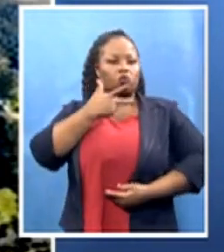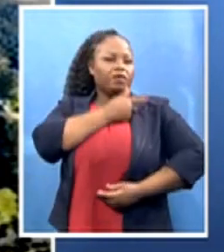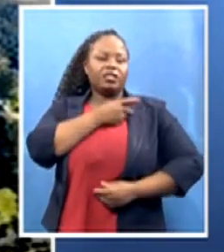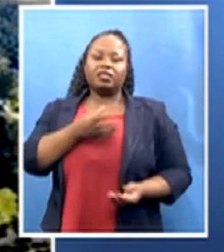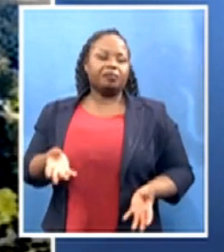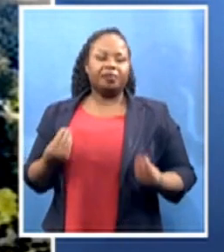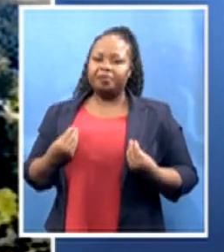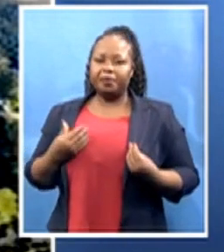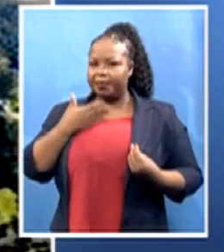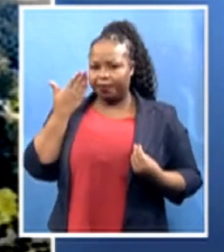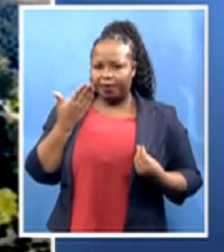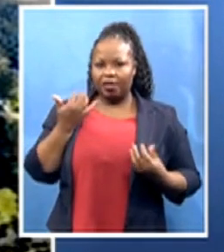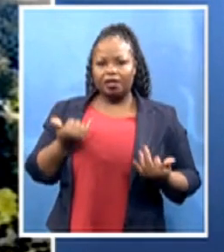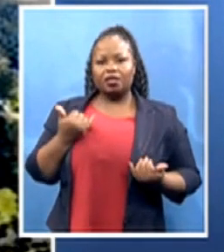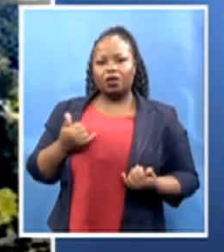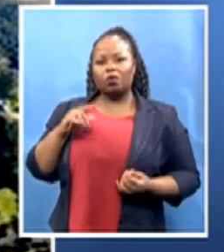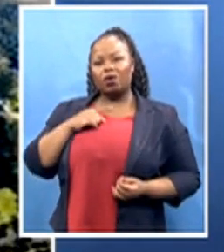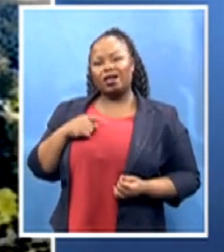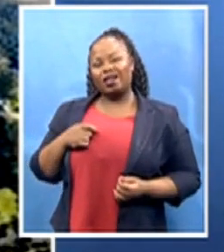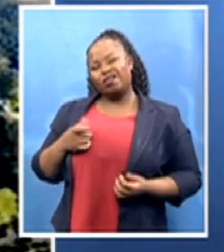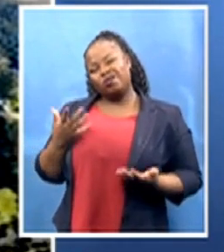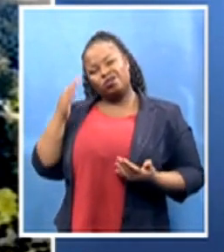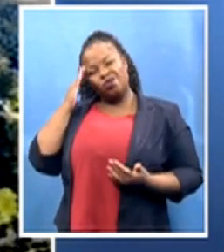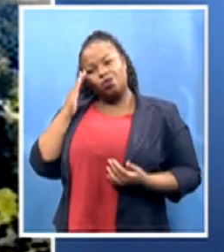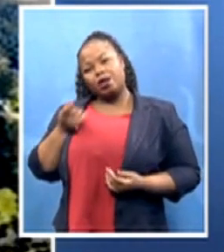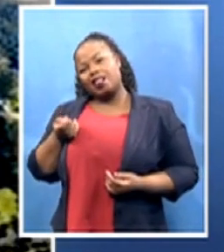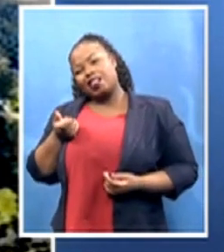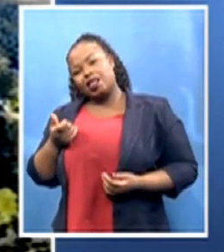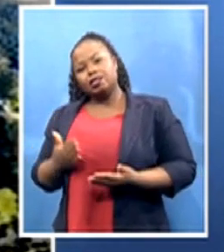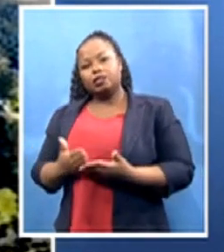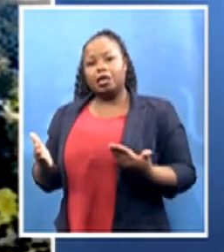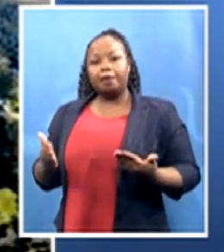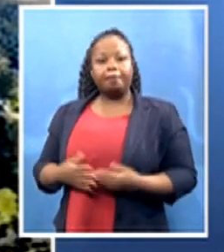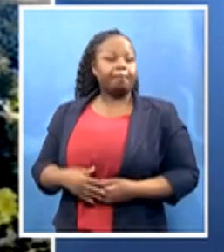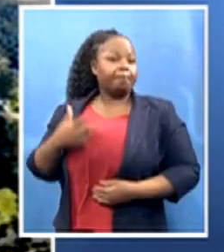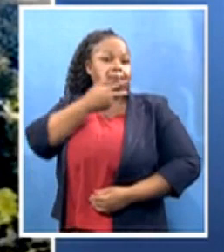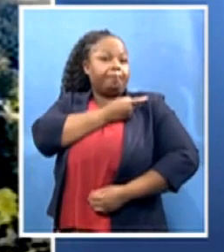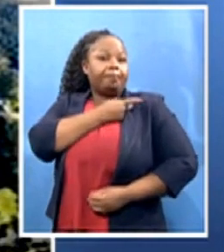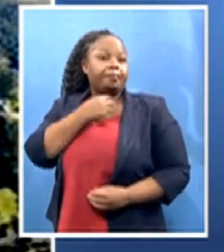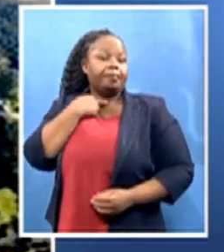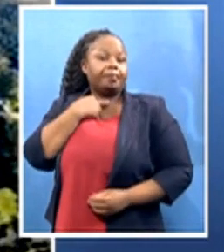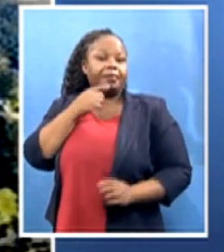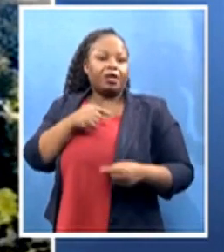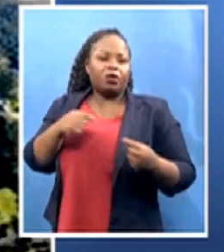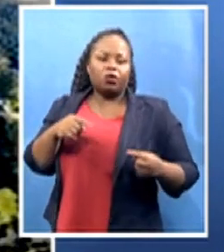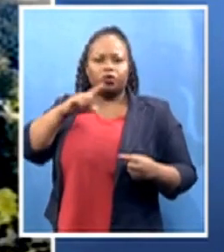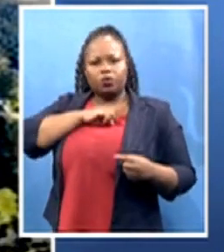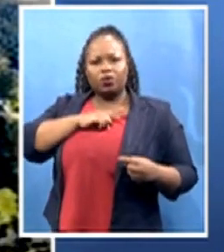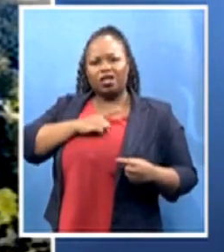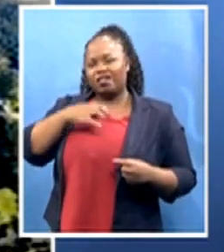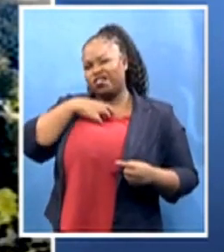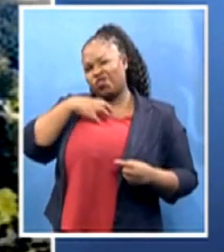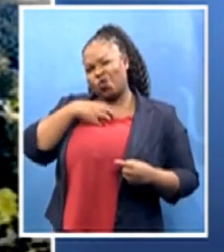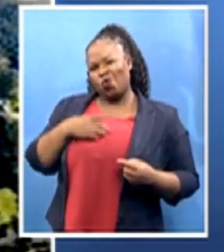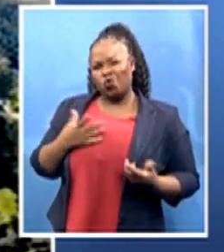very small minority, but some people are unable to be vaccinated because of their own immunocompromise. And they will then